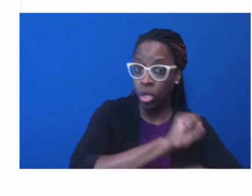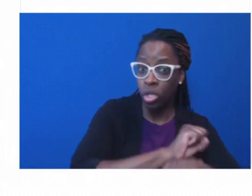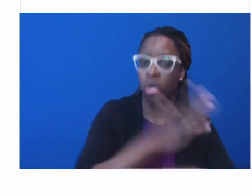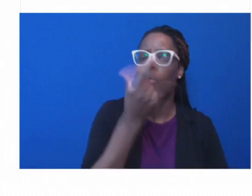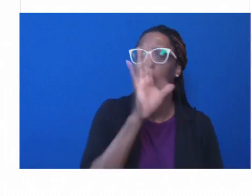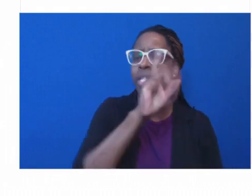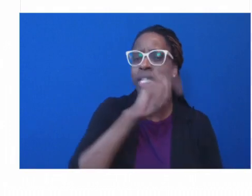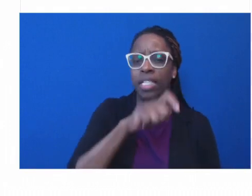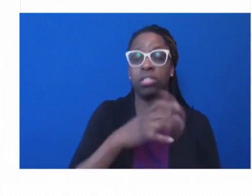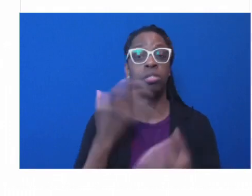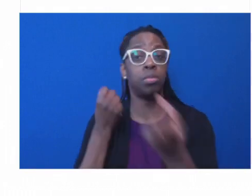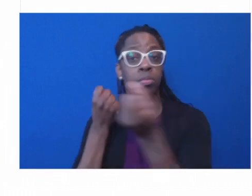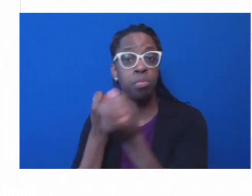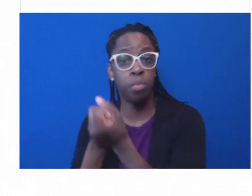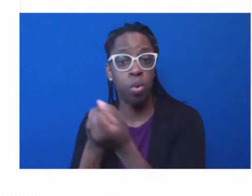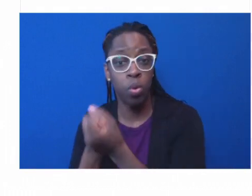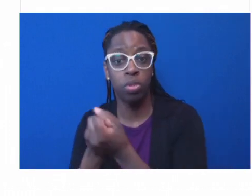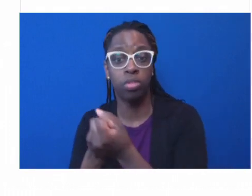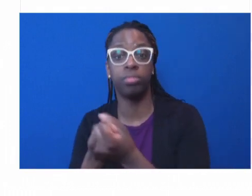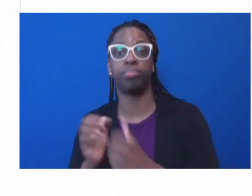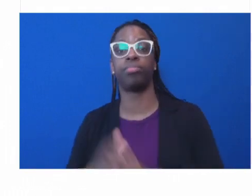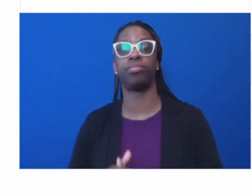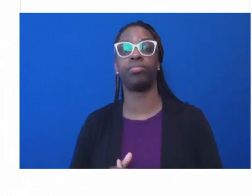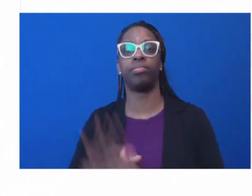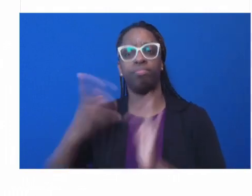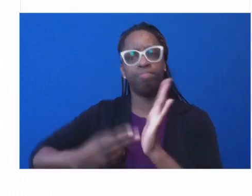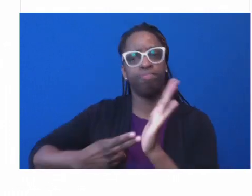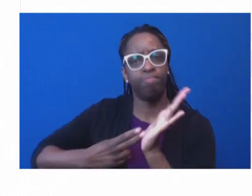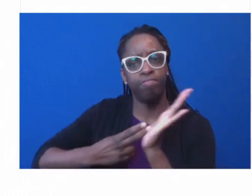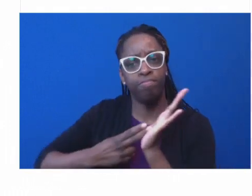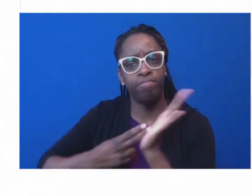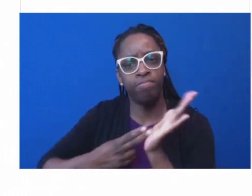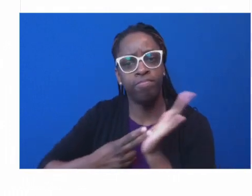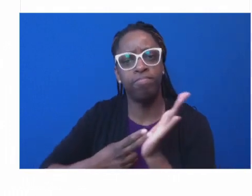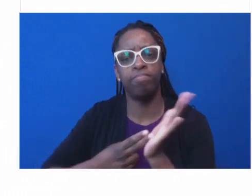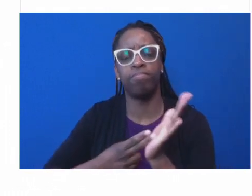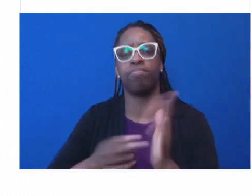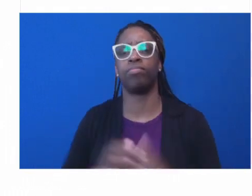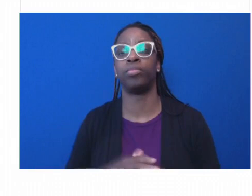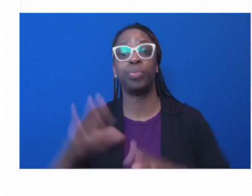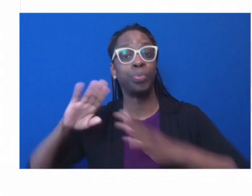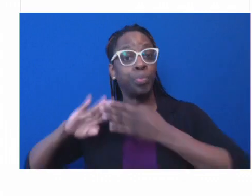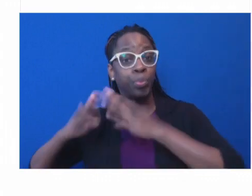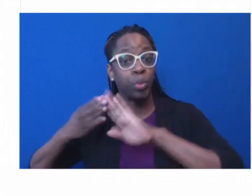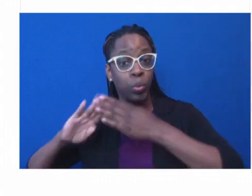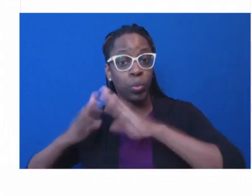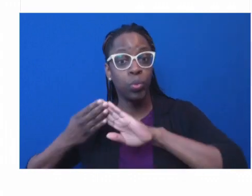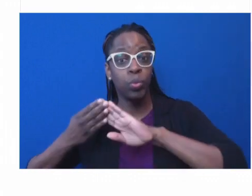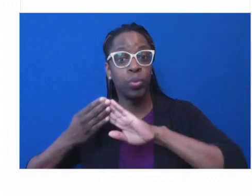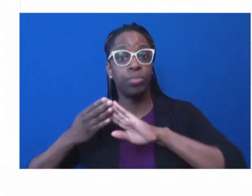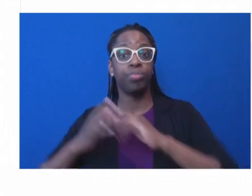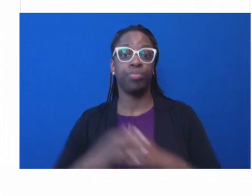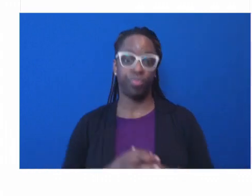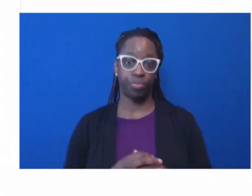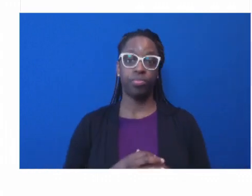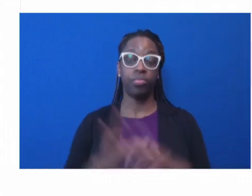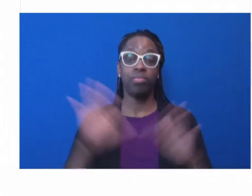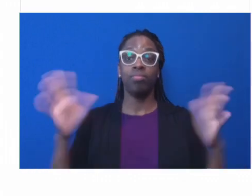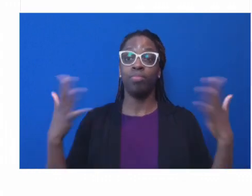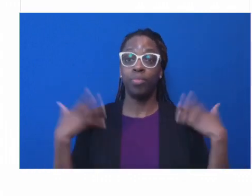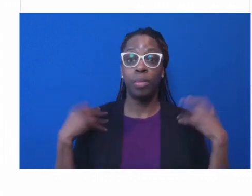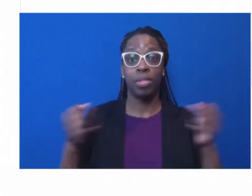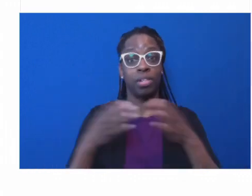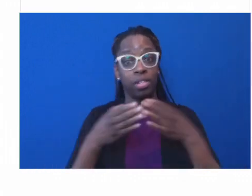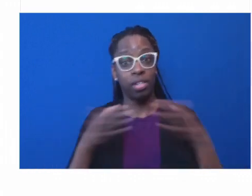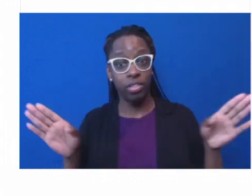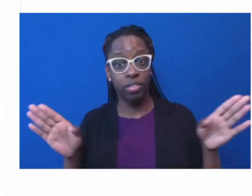communities and public health. We have a wonderful and interesting panel. Panelists represent a range of